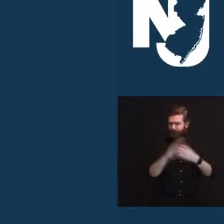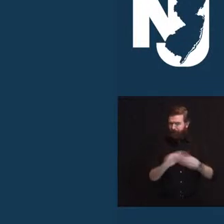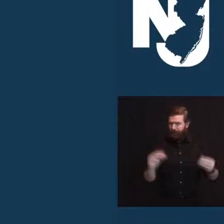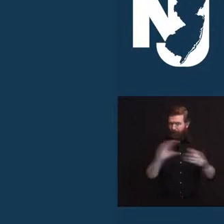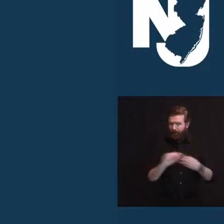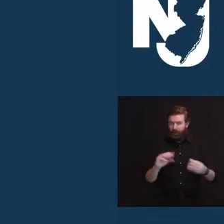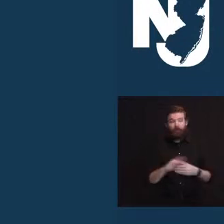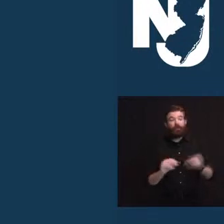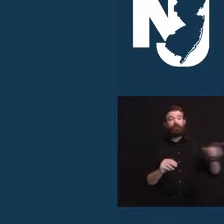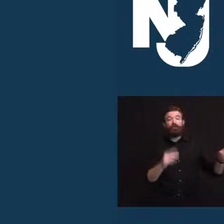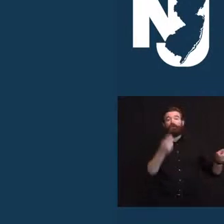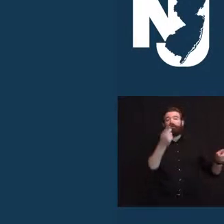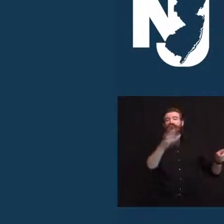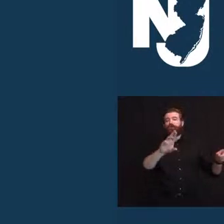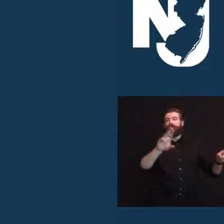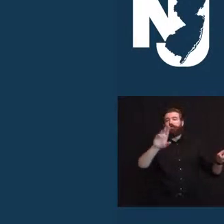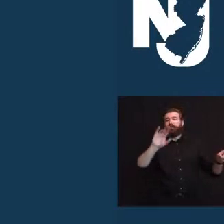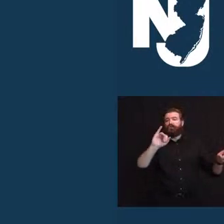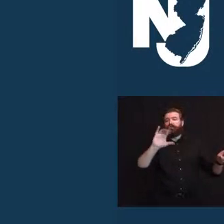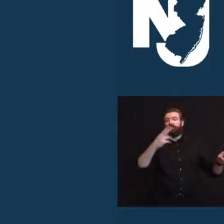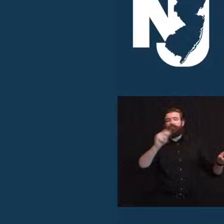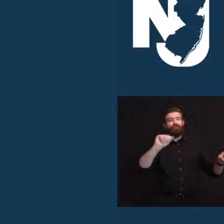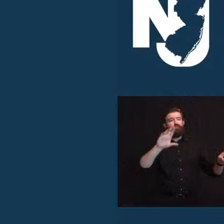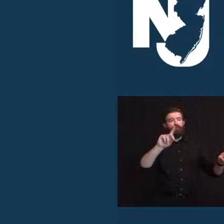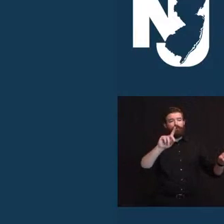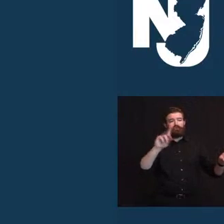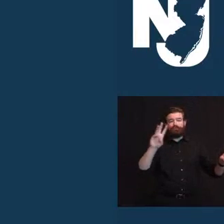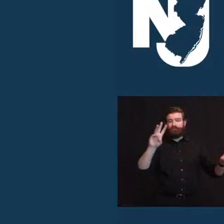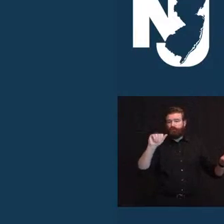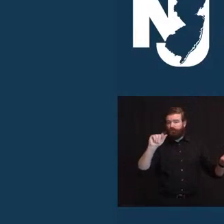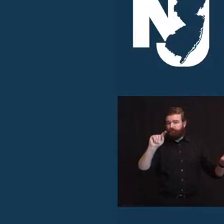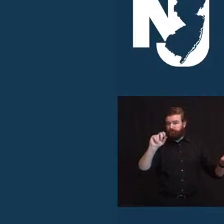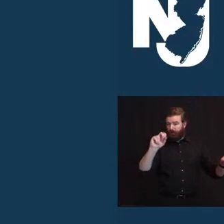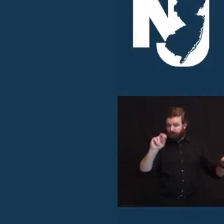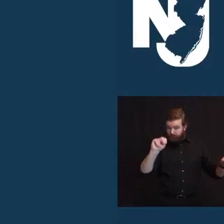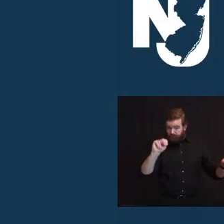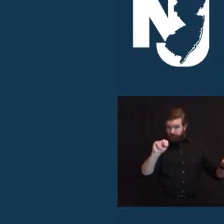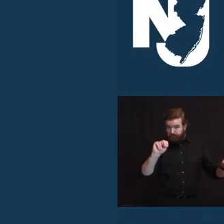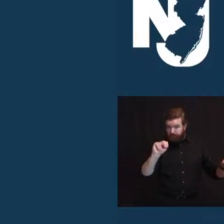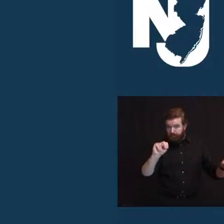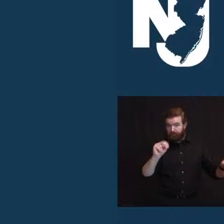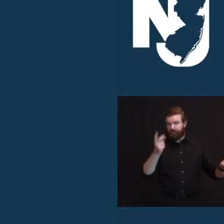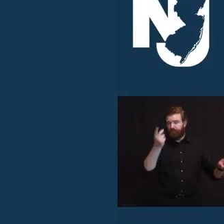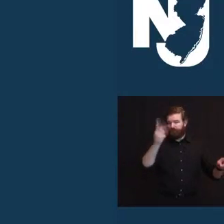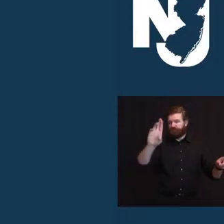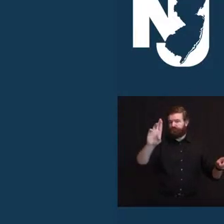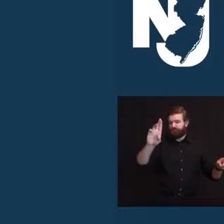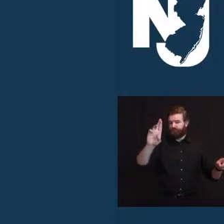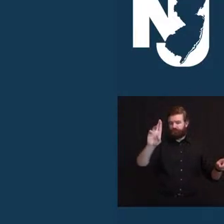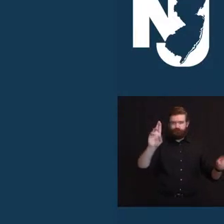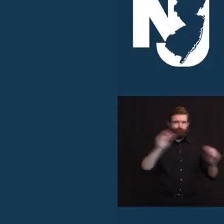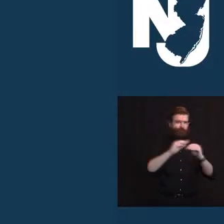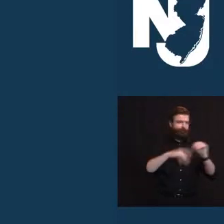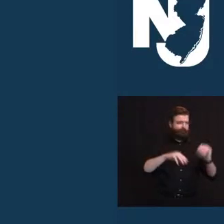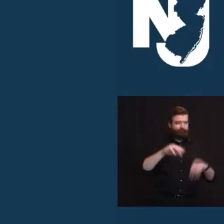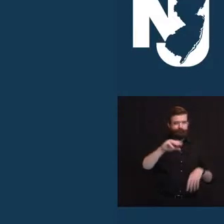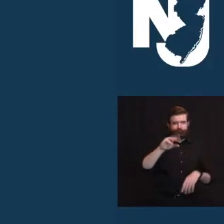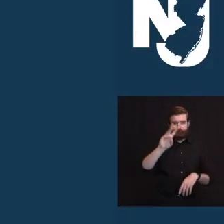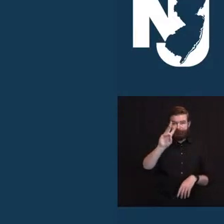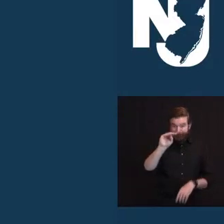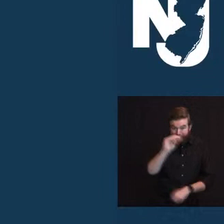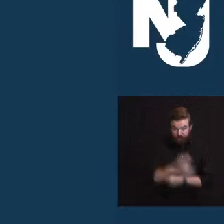Dr. Richard Watson. He's been a doctor for more than 60 years and has volunteered his time at the Zufall